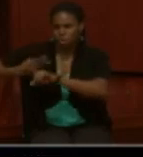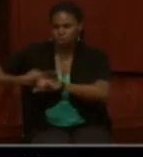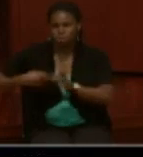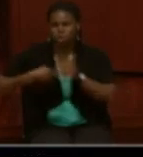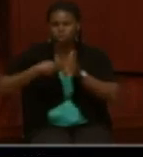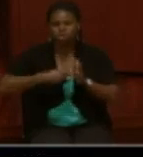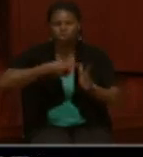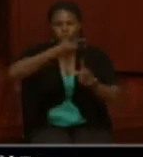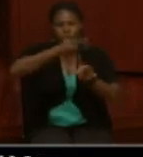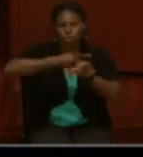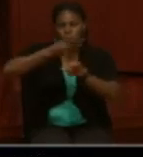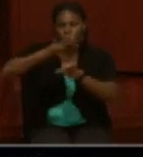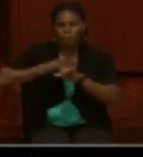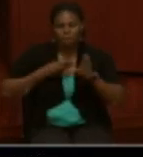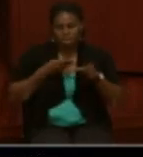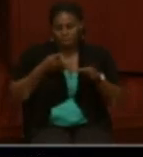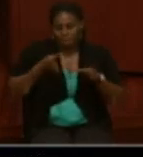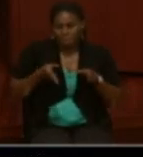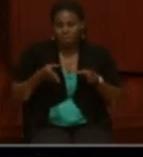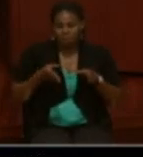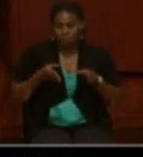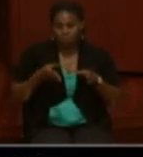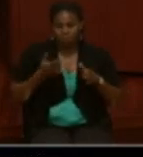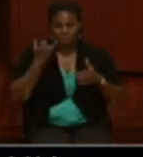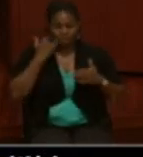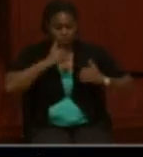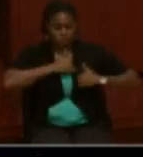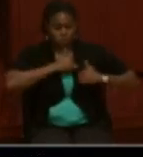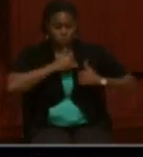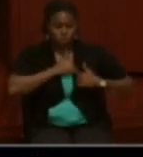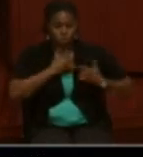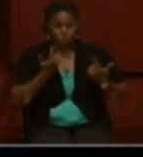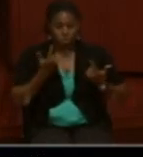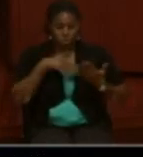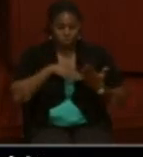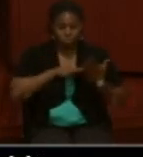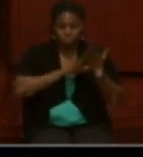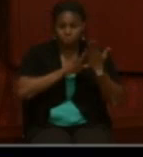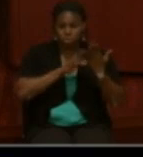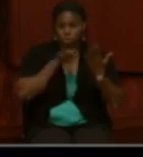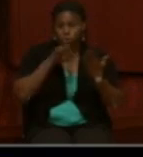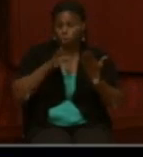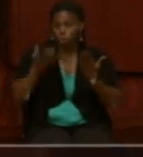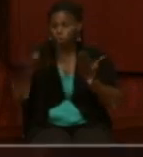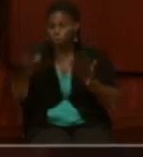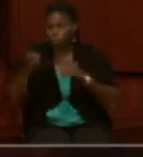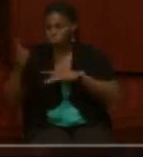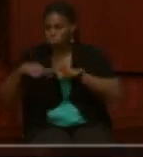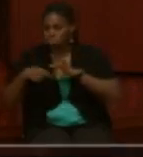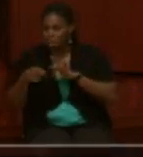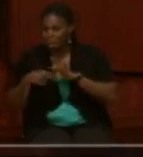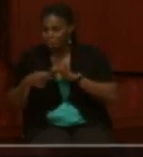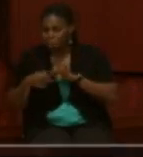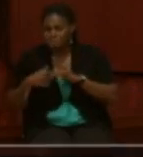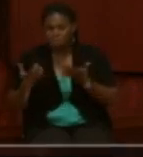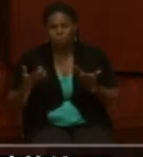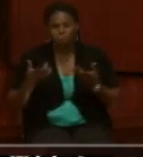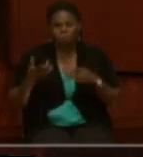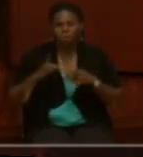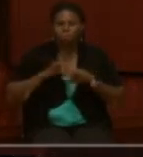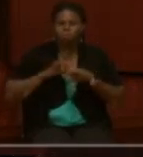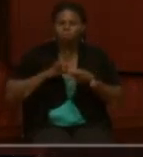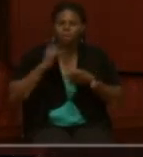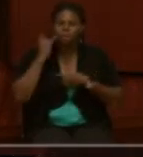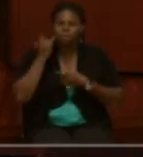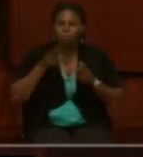the two-month period. It will show if the soldier was present or absent. And there will be a remarks section, and usually it's related to if